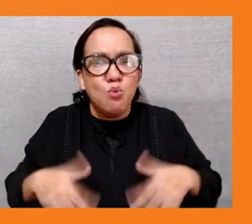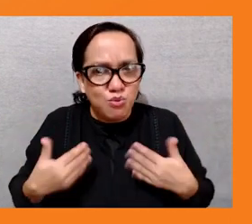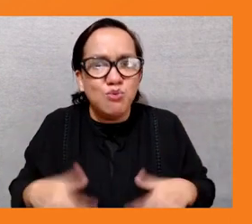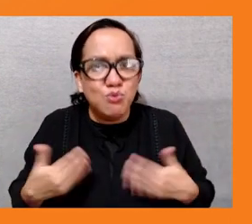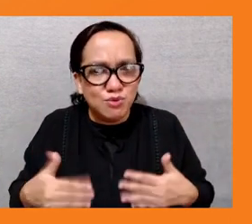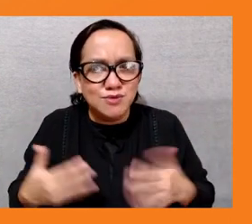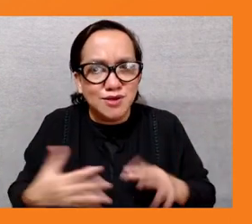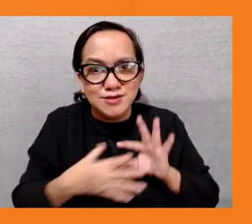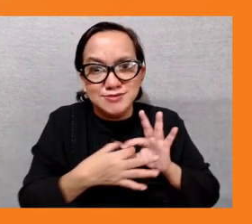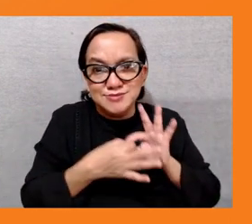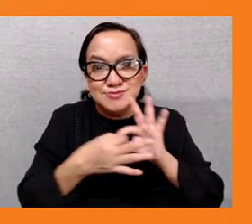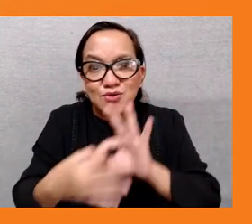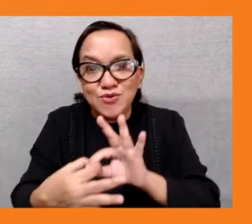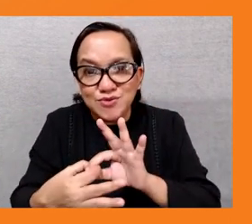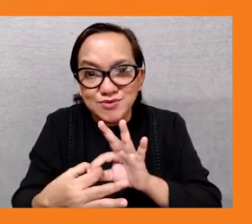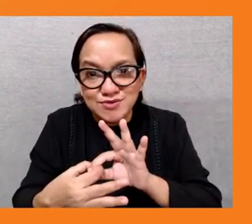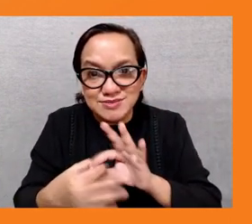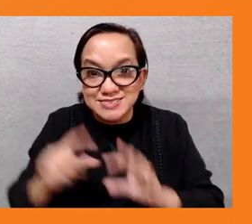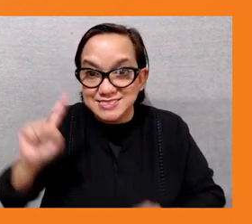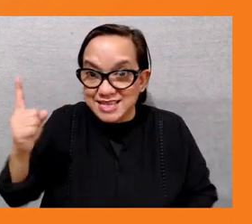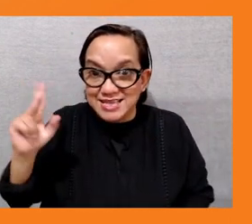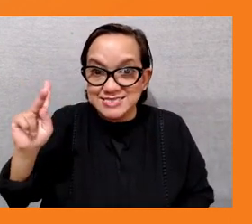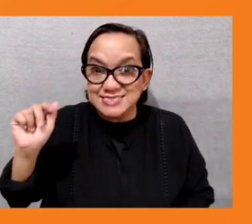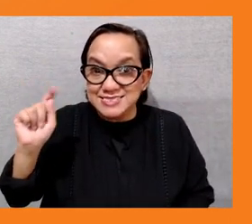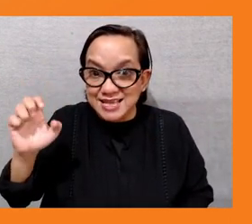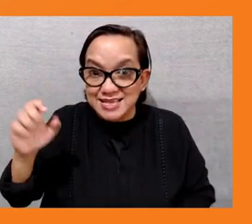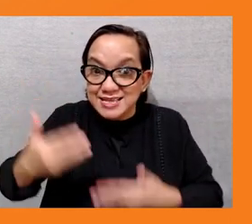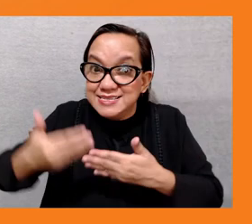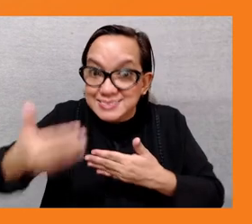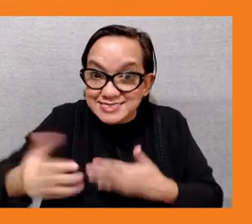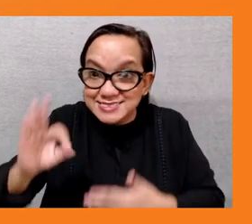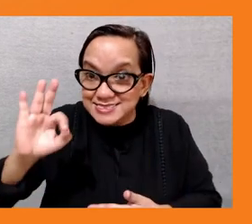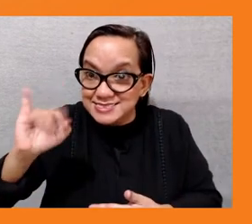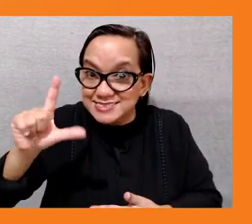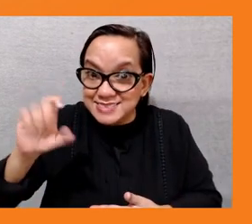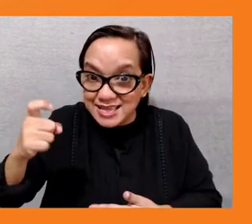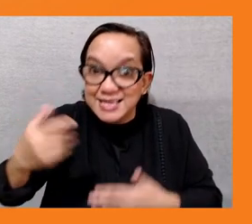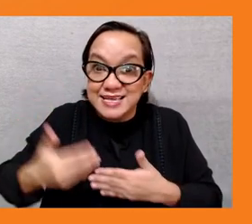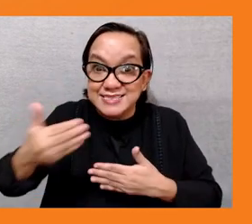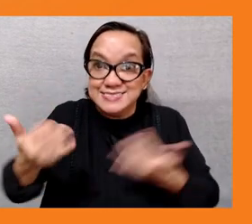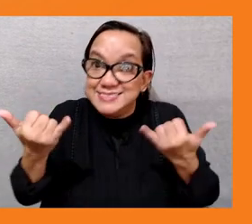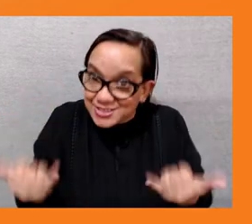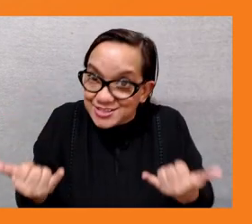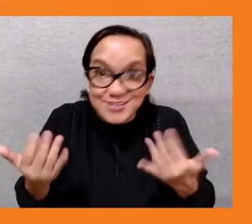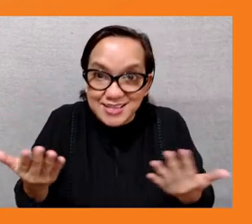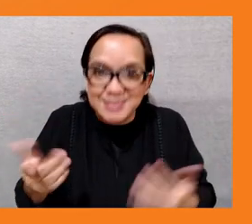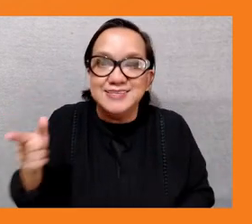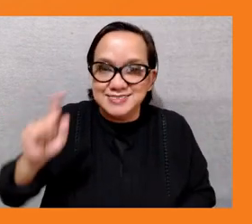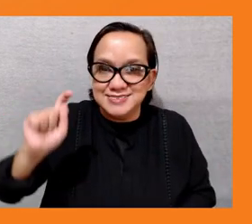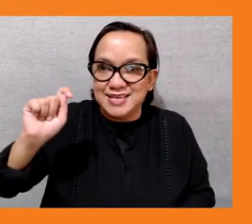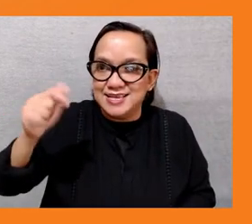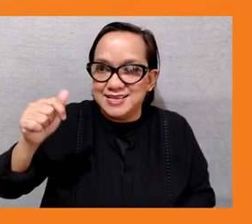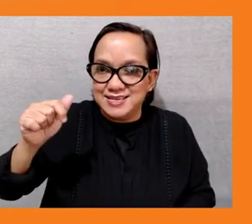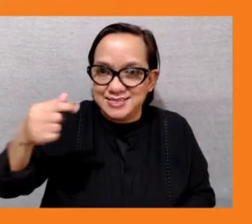and now felix's presentation to refeed and then eventually thalia's as well so why don't we invite all of them back